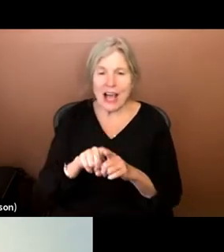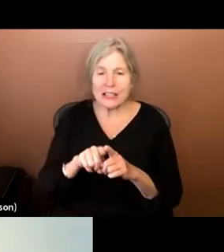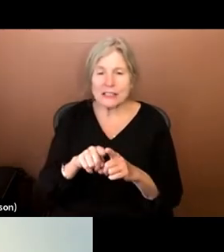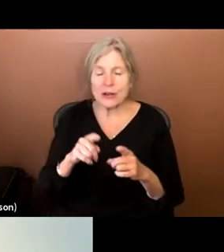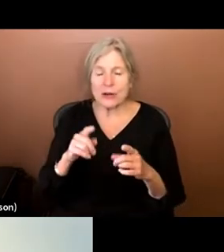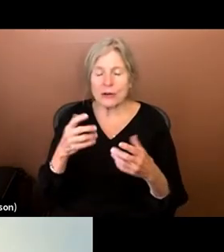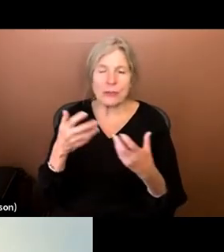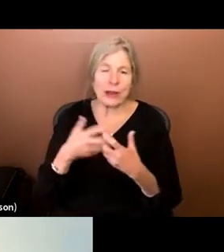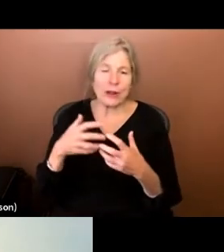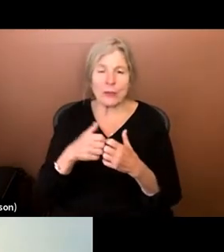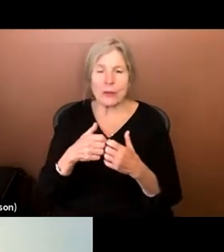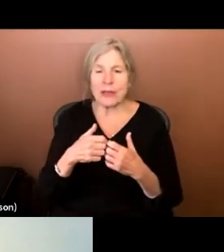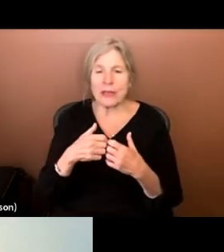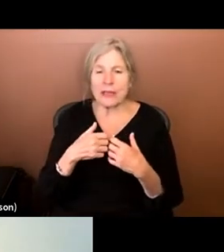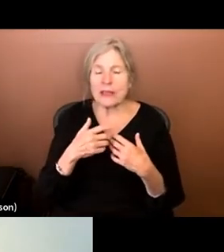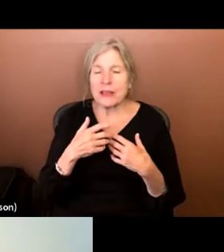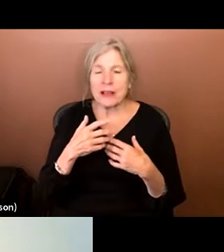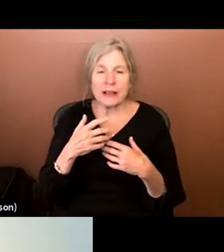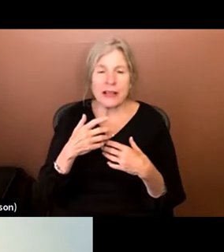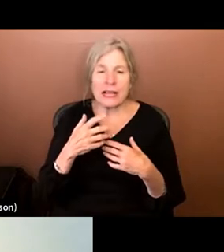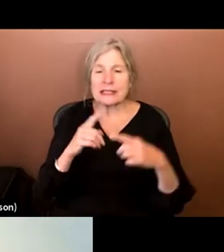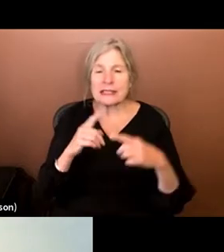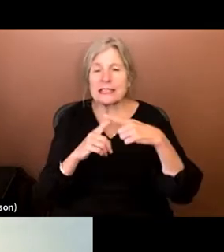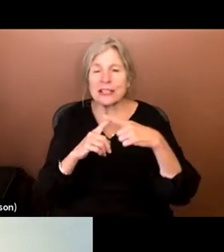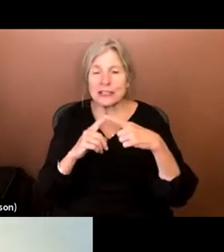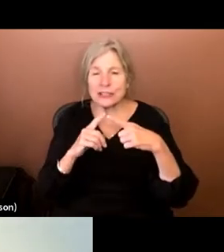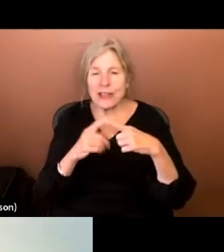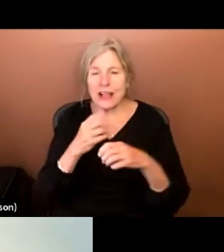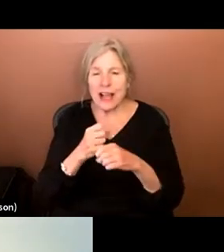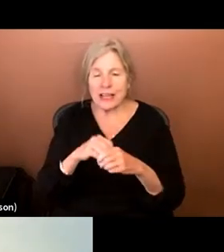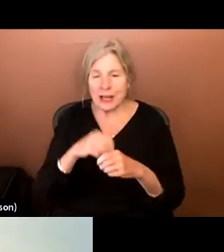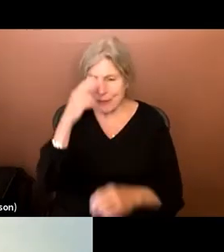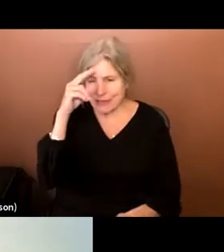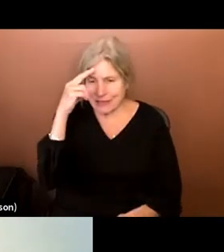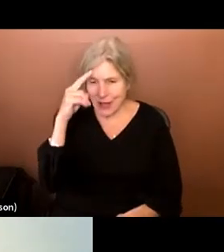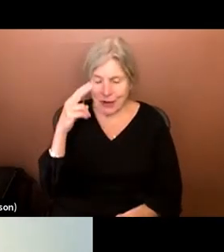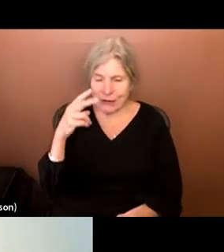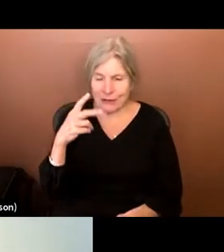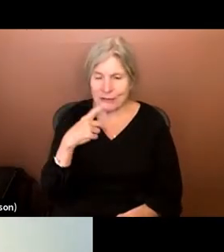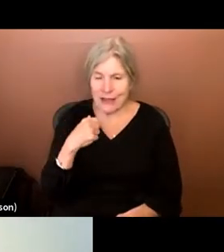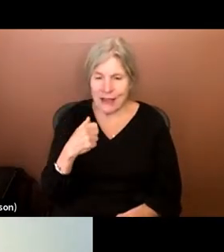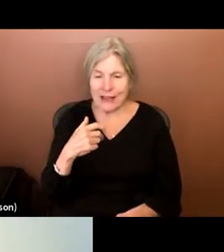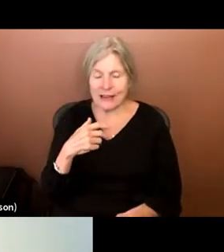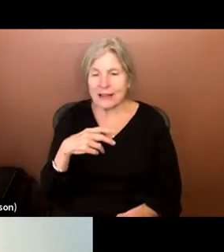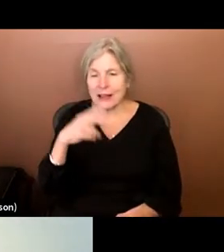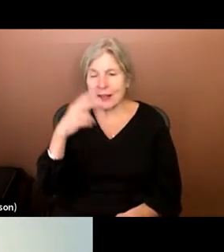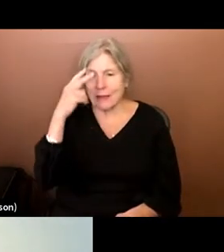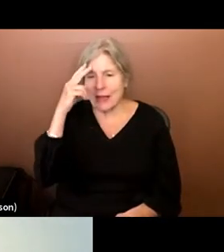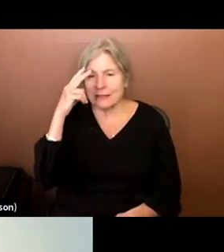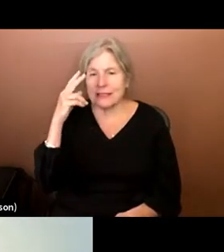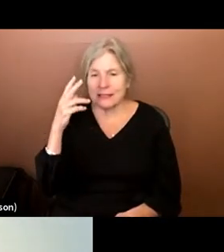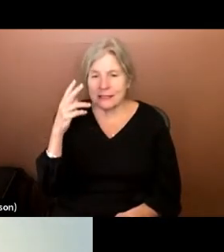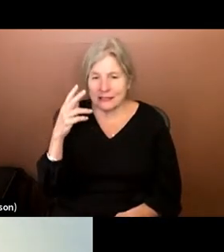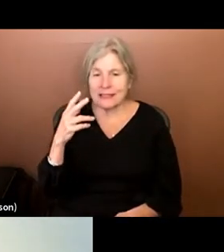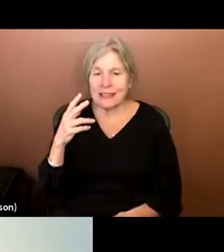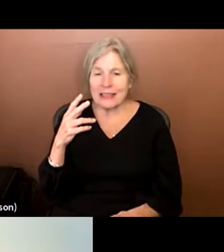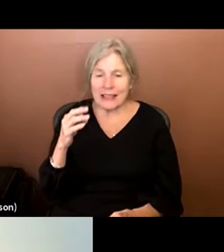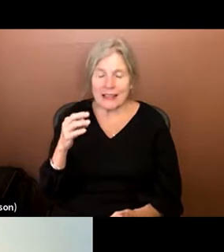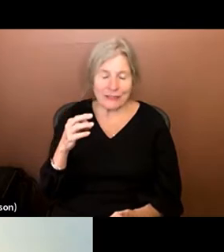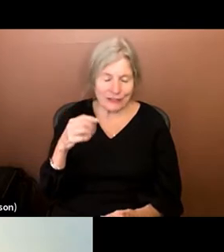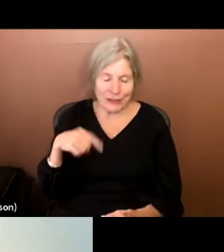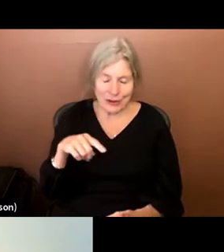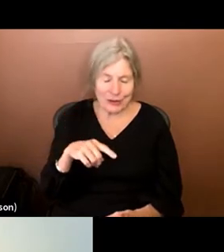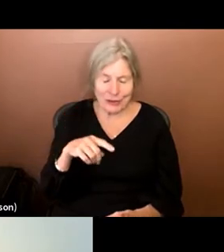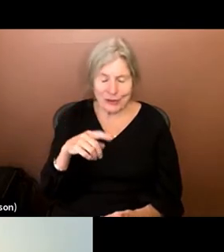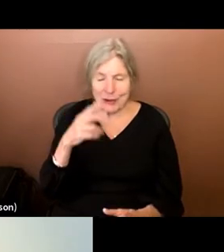today with a Chapulín Colorado t-shirt that I got in Mexico, a notable Mexican superhero. I